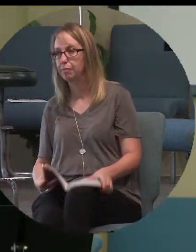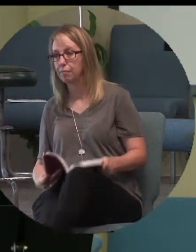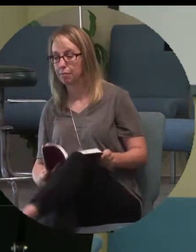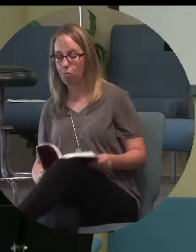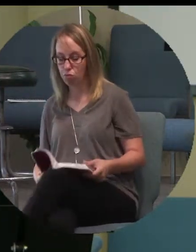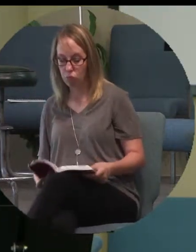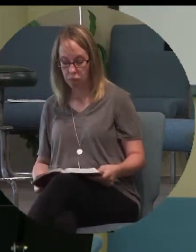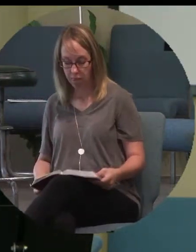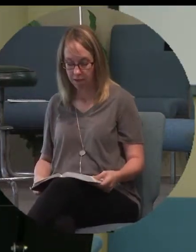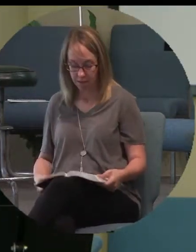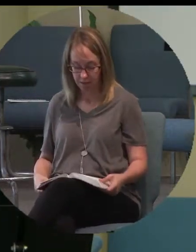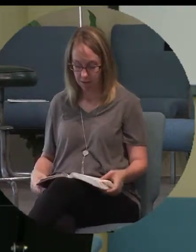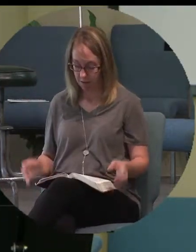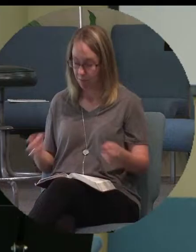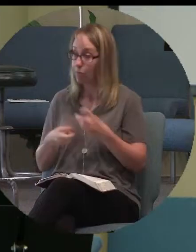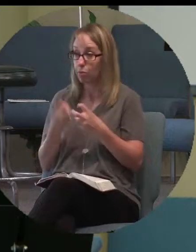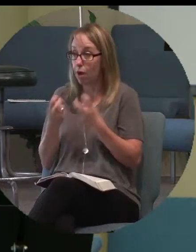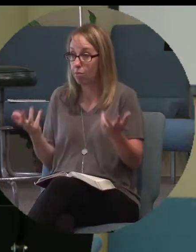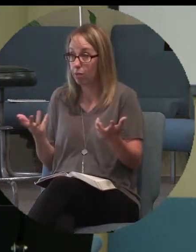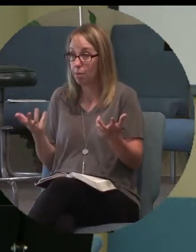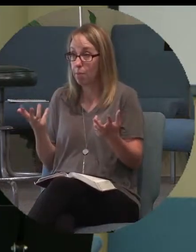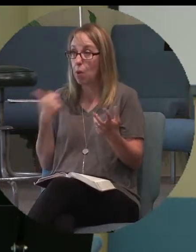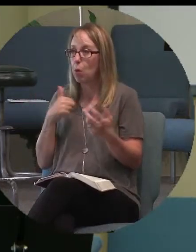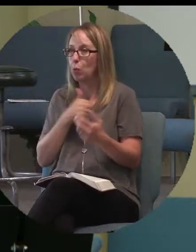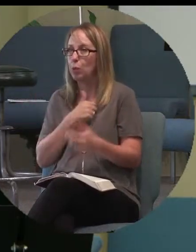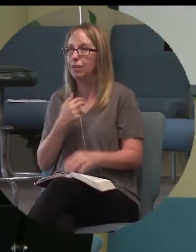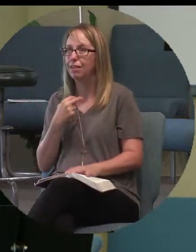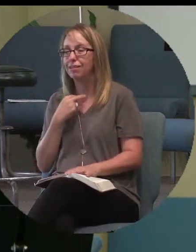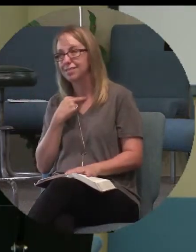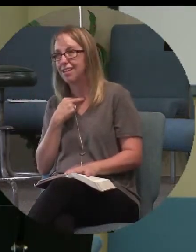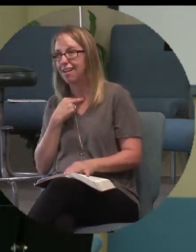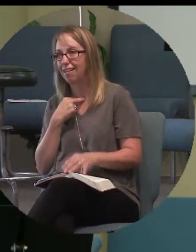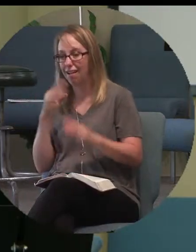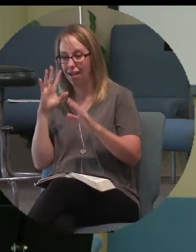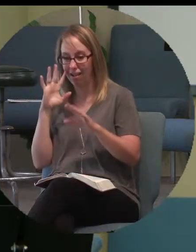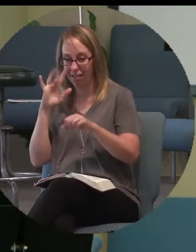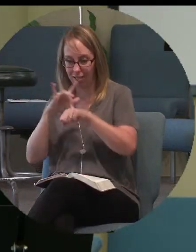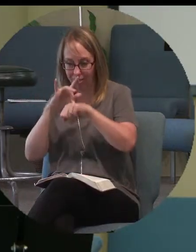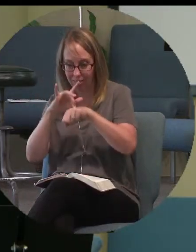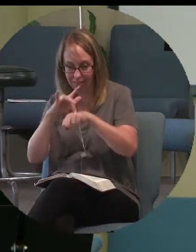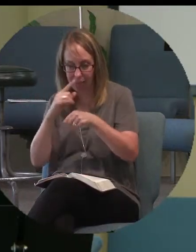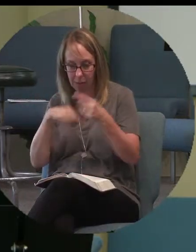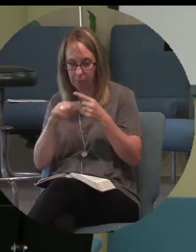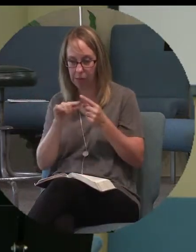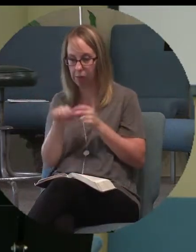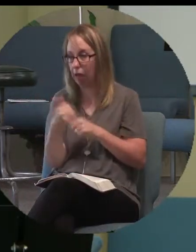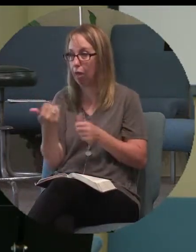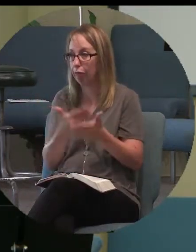And the problem is, is that we get so caught up in other things that we begin to fill